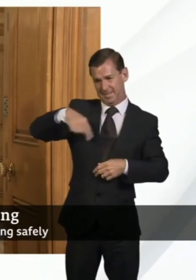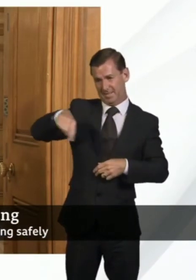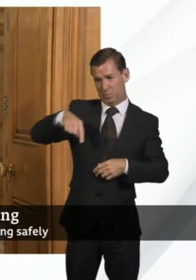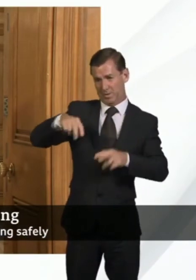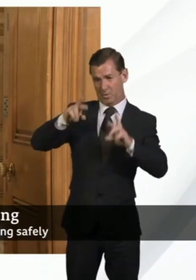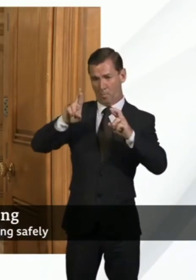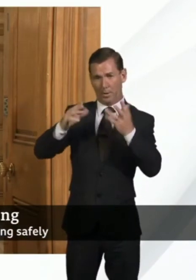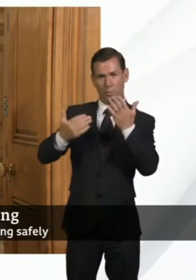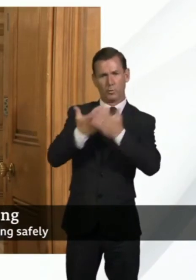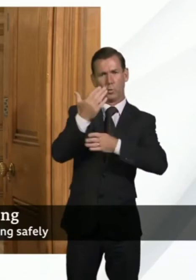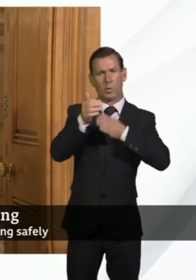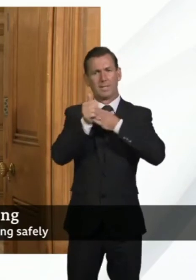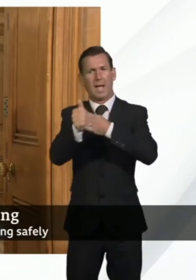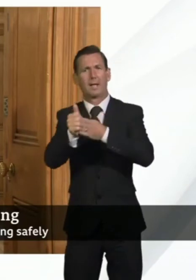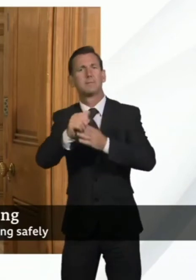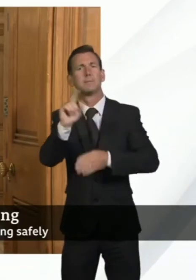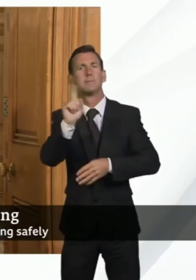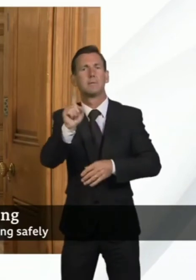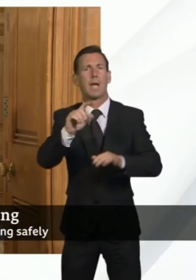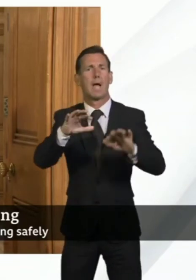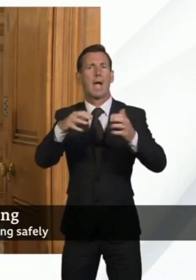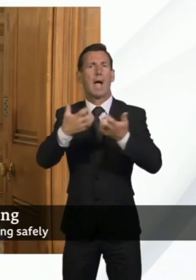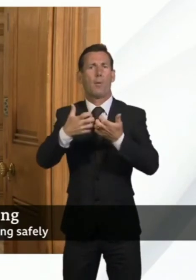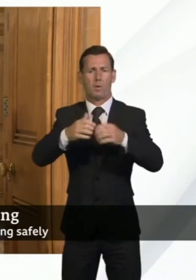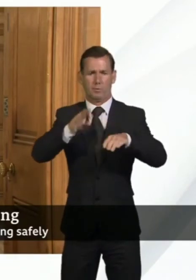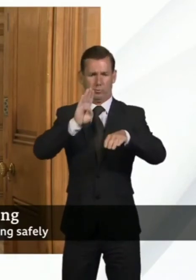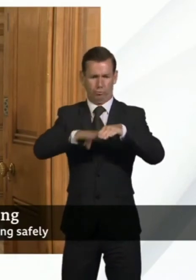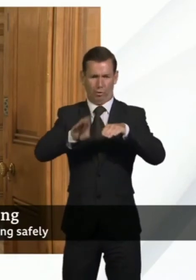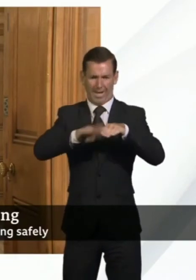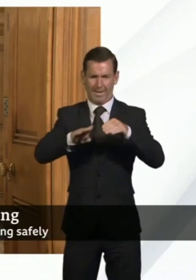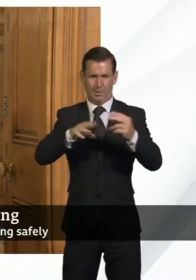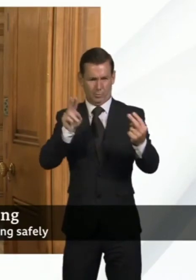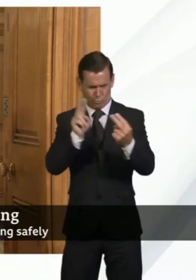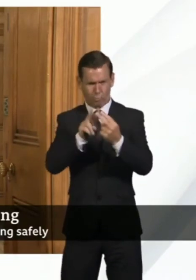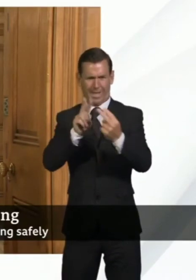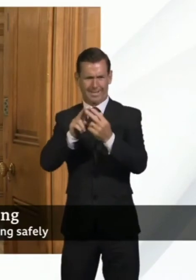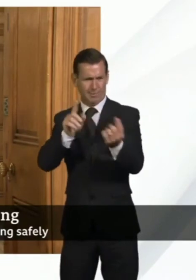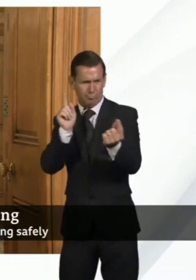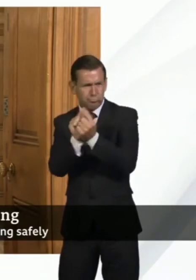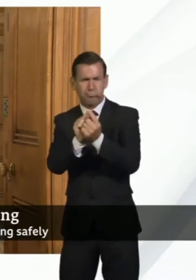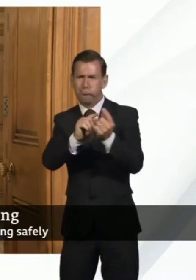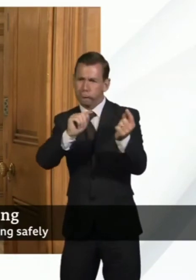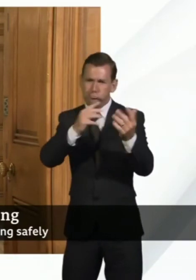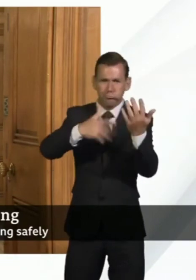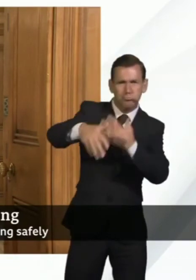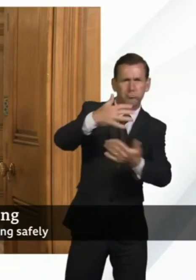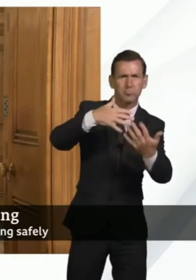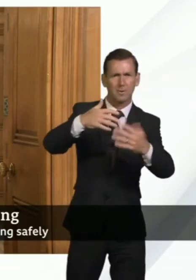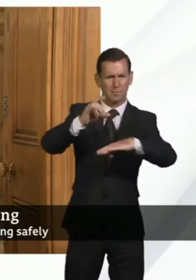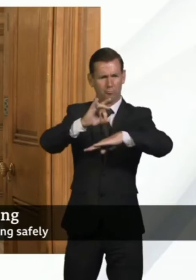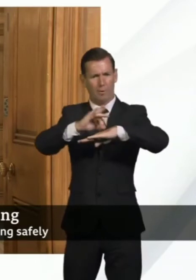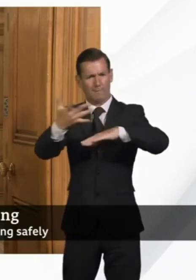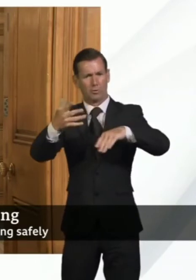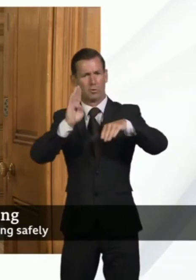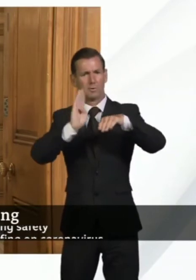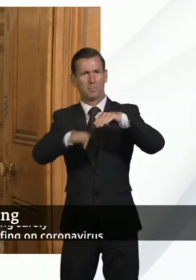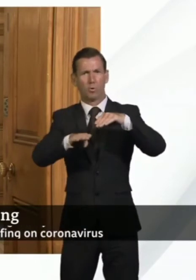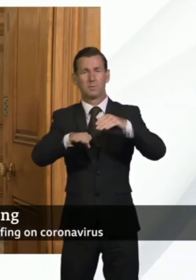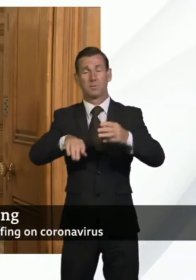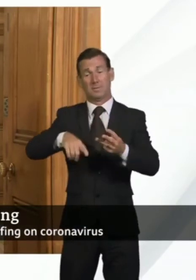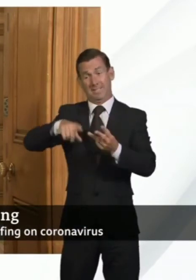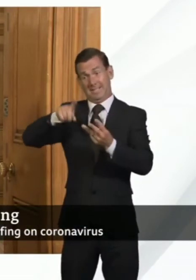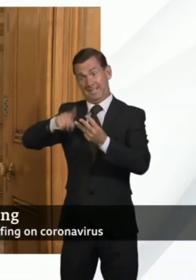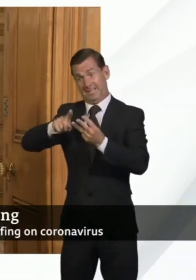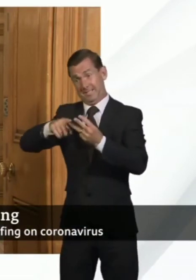get the guidance about how we can have training in a contact environment this is for elite sports so they can start to build up the final